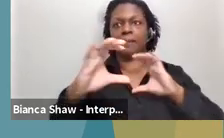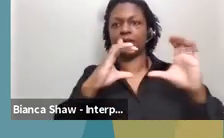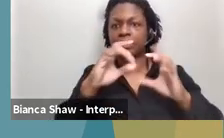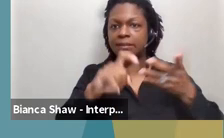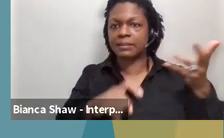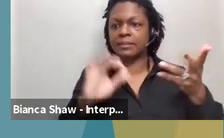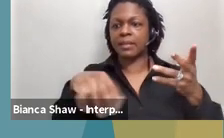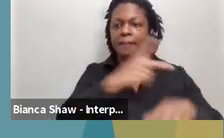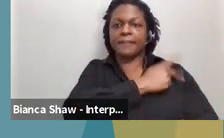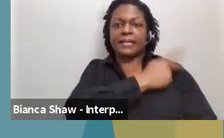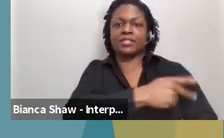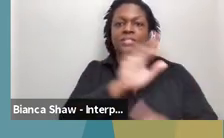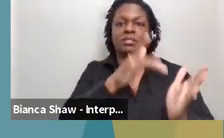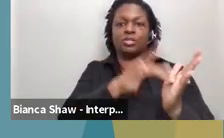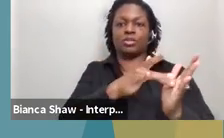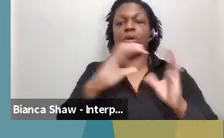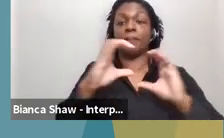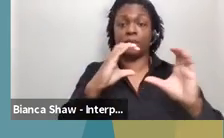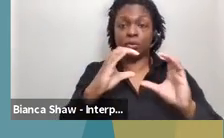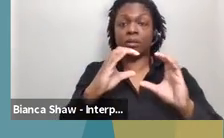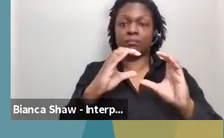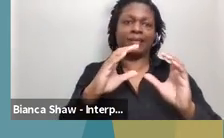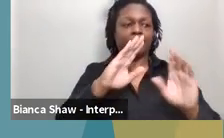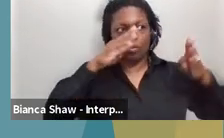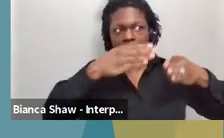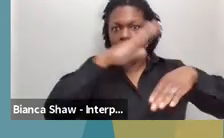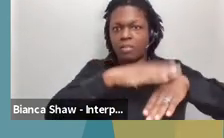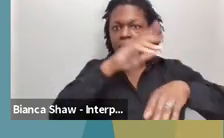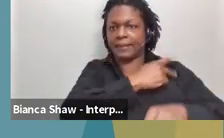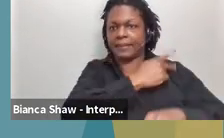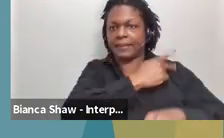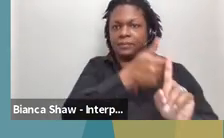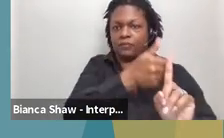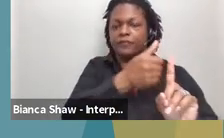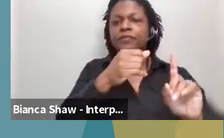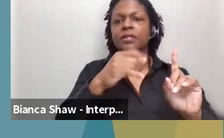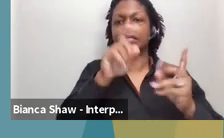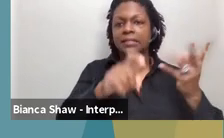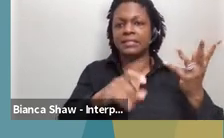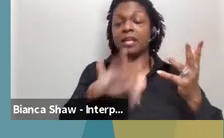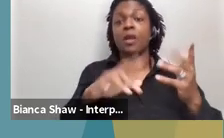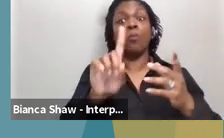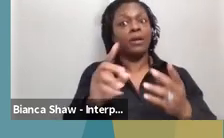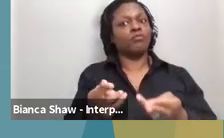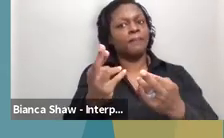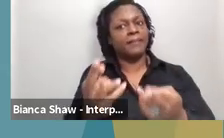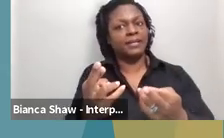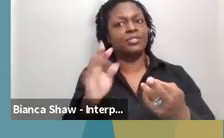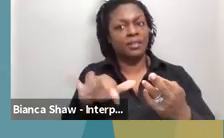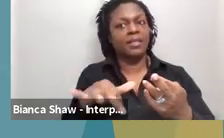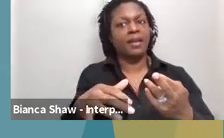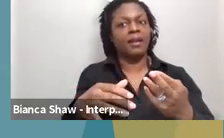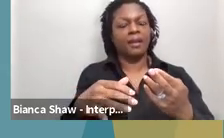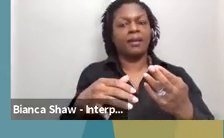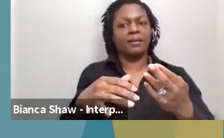patient-centered communication needs in the medical settings. And, uh, one of the recommendations, number two specifically, that came out of that